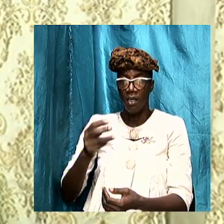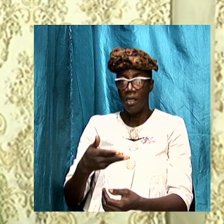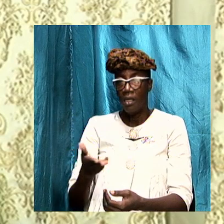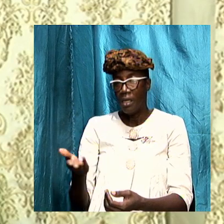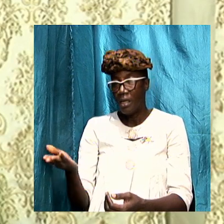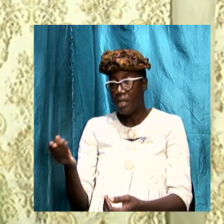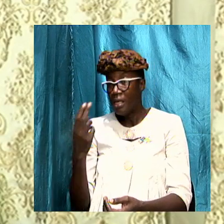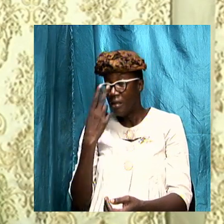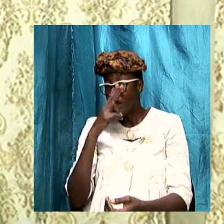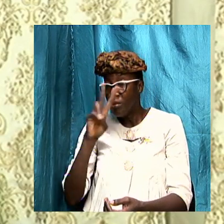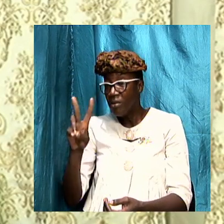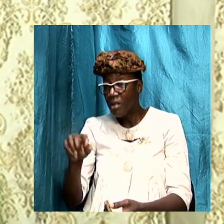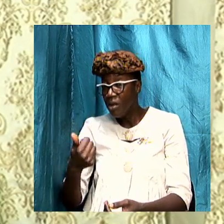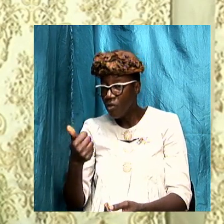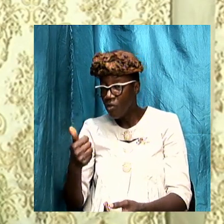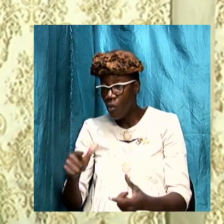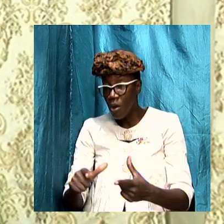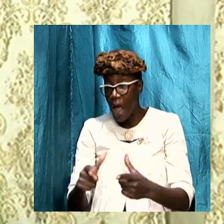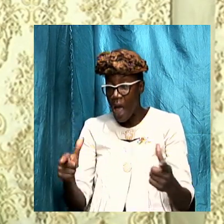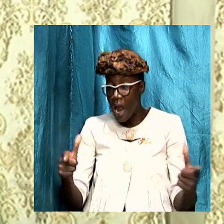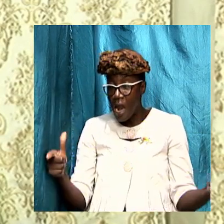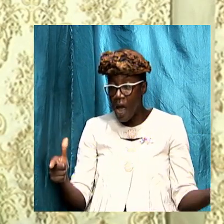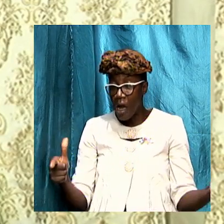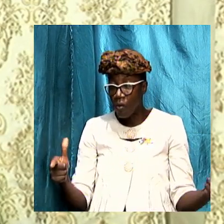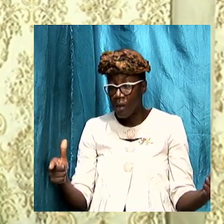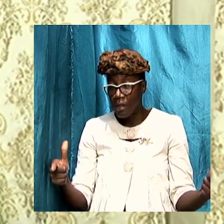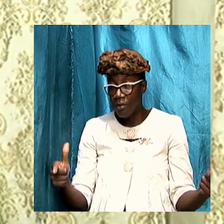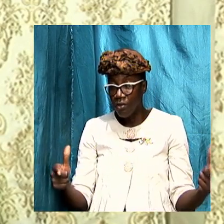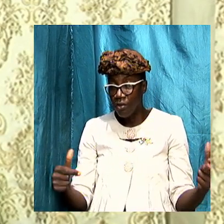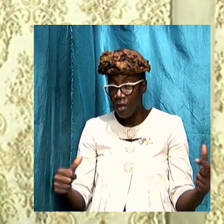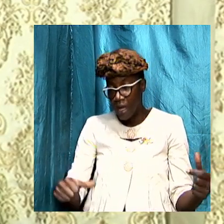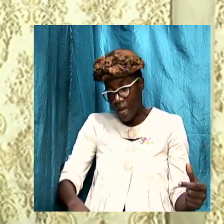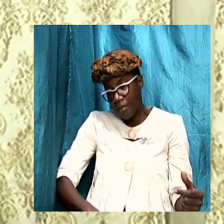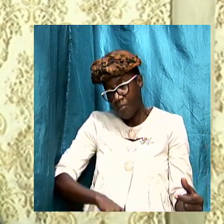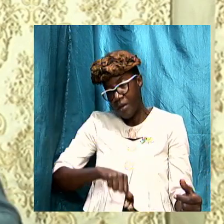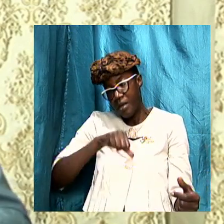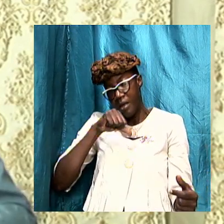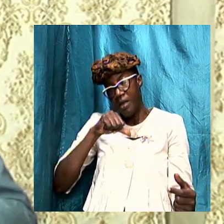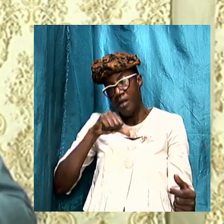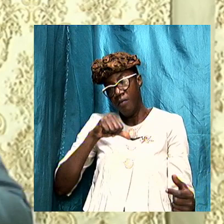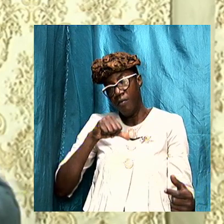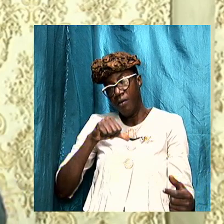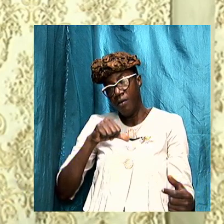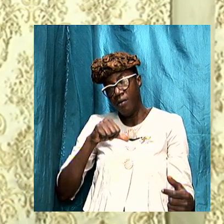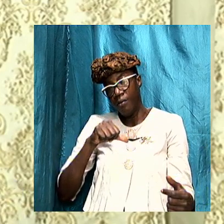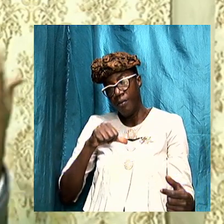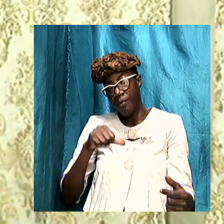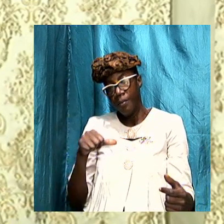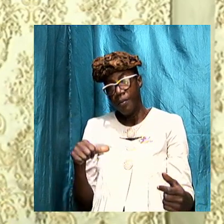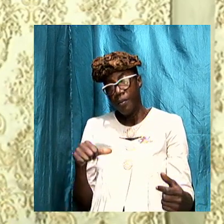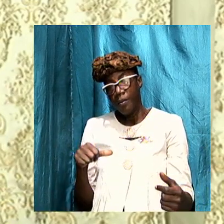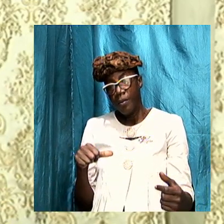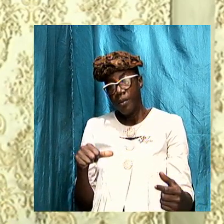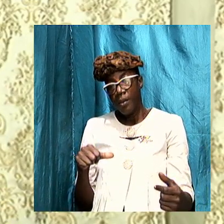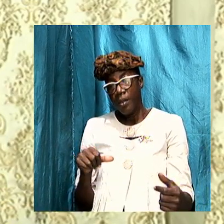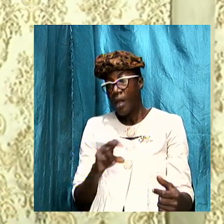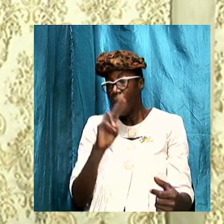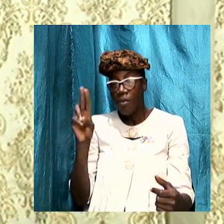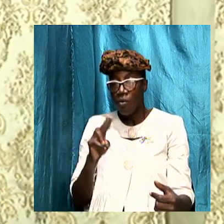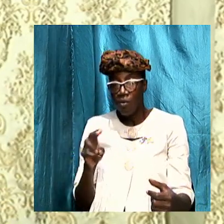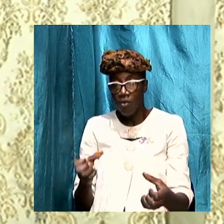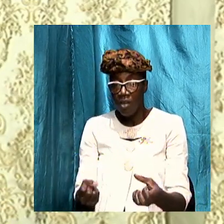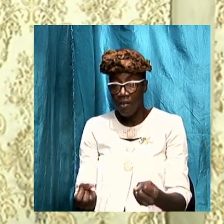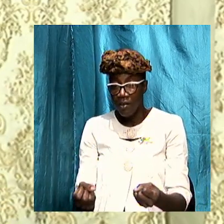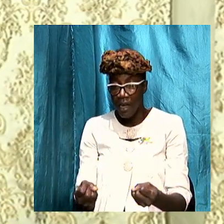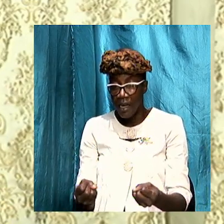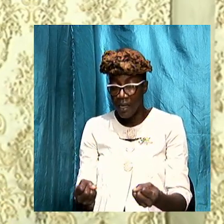language and manner so he uses signs and symbols so that he could relate easily the things that he saw and